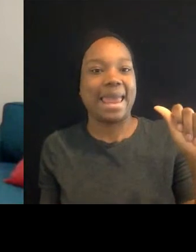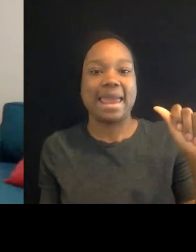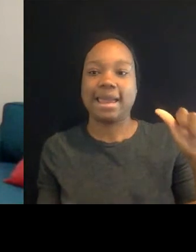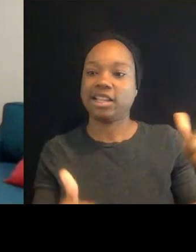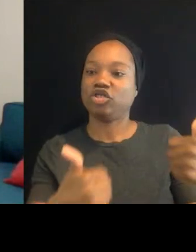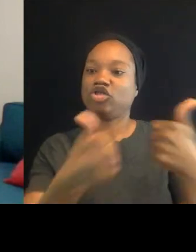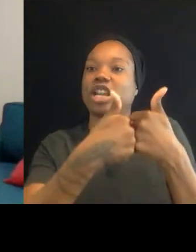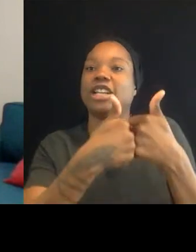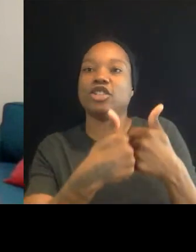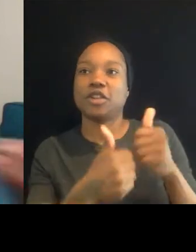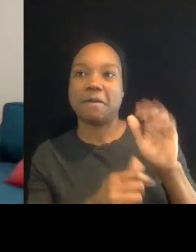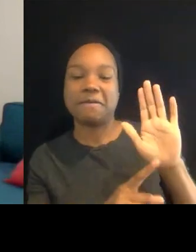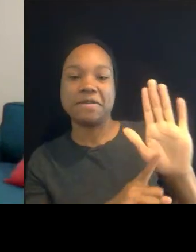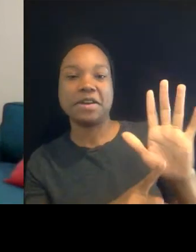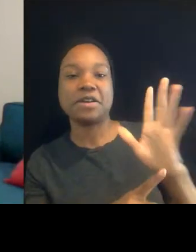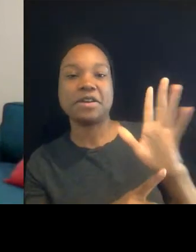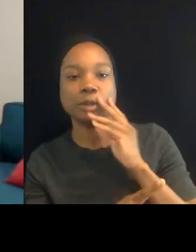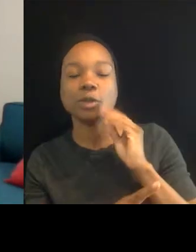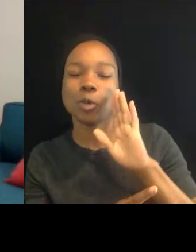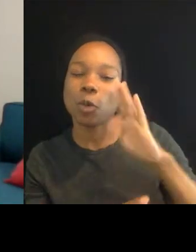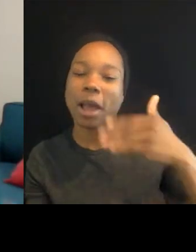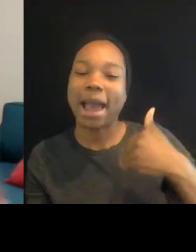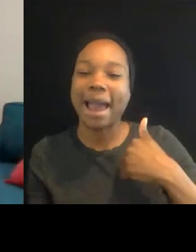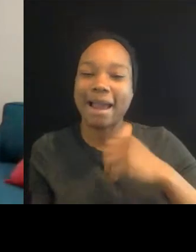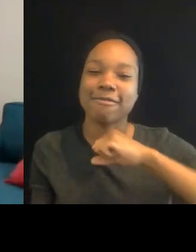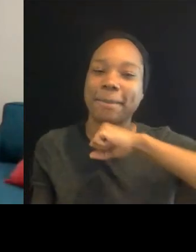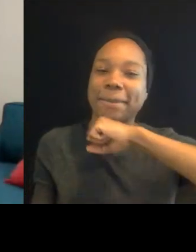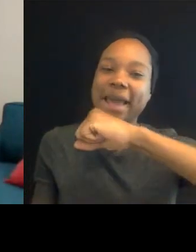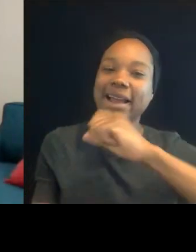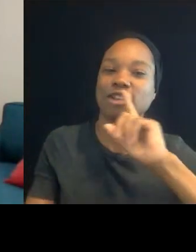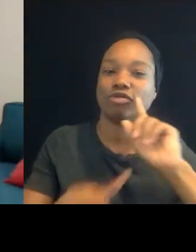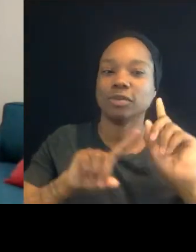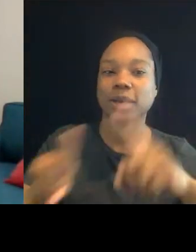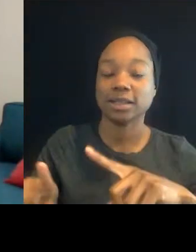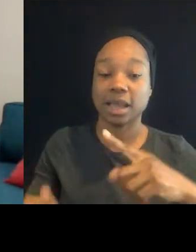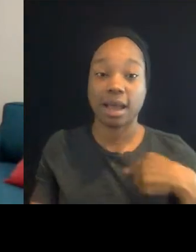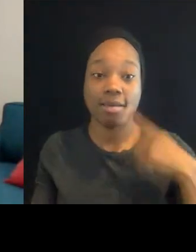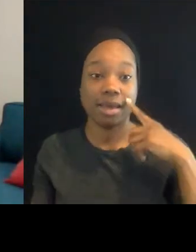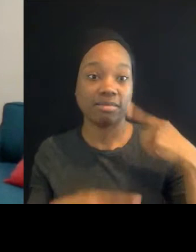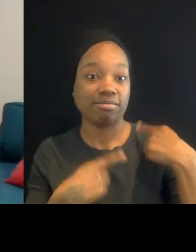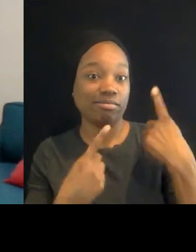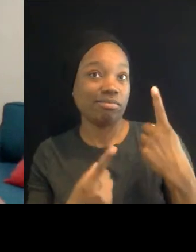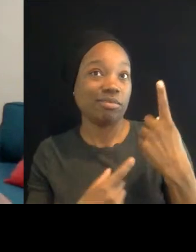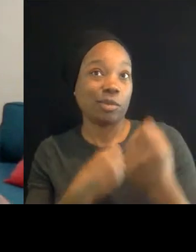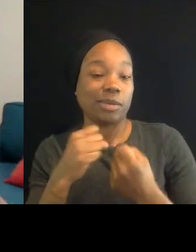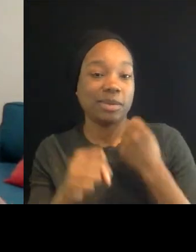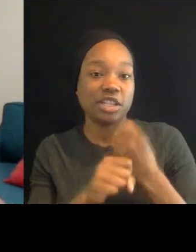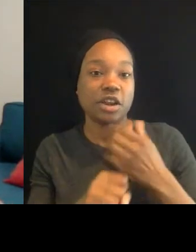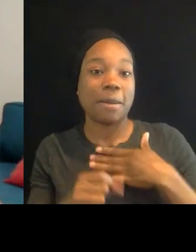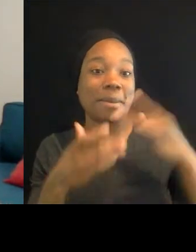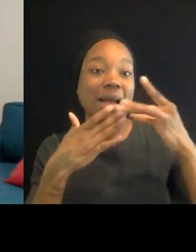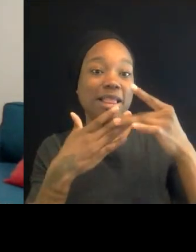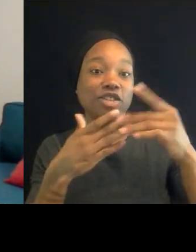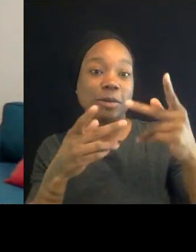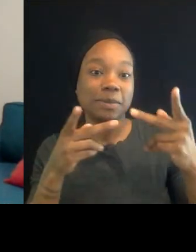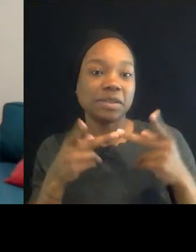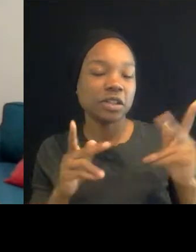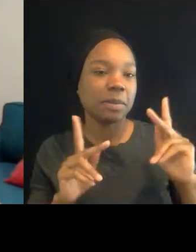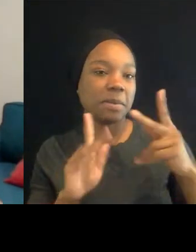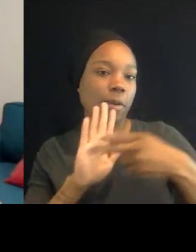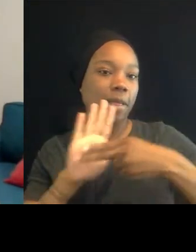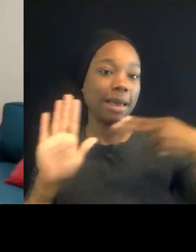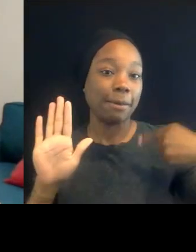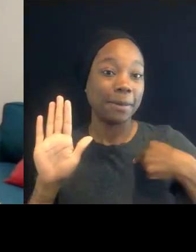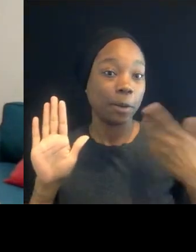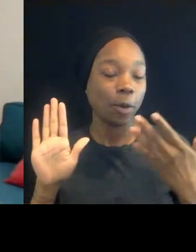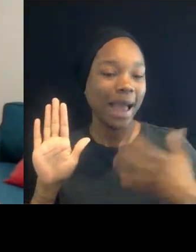you're going to get backlash. I think in the last year in my leadership position, I've been told that I'm angry, that I'm